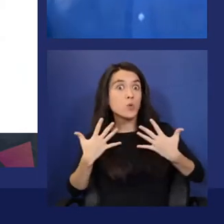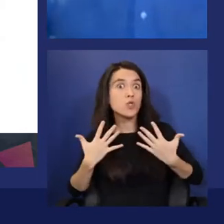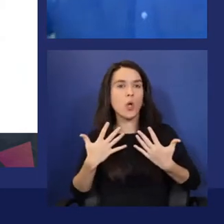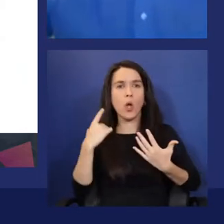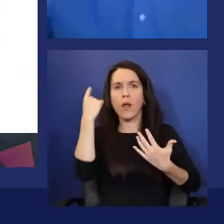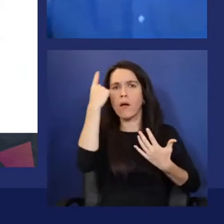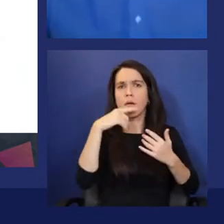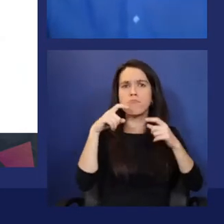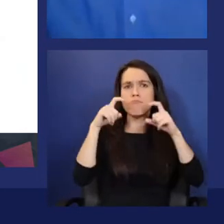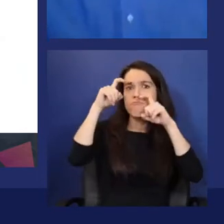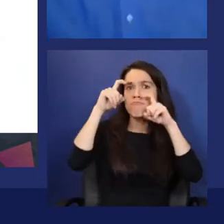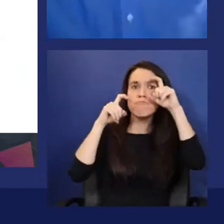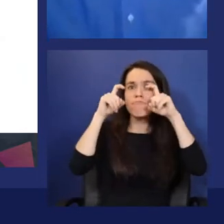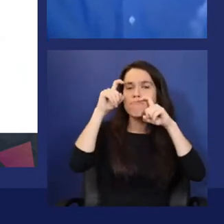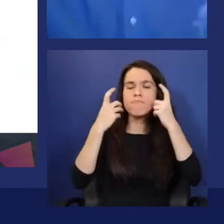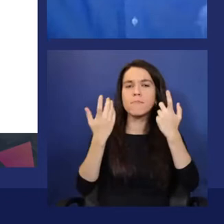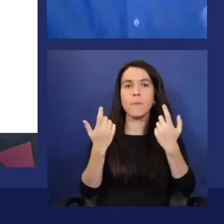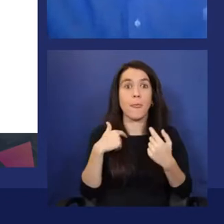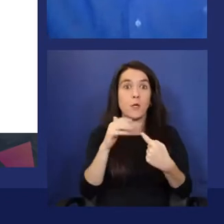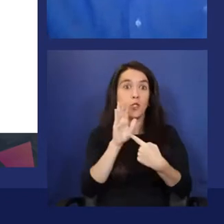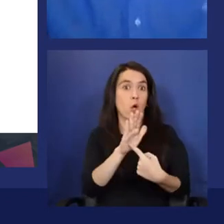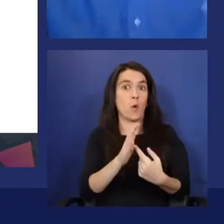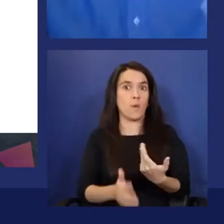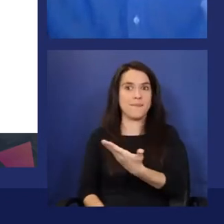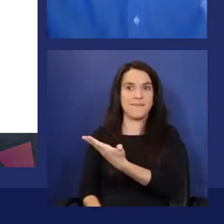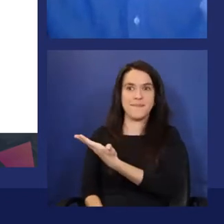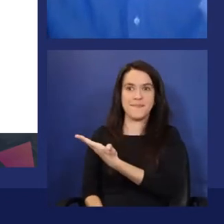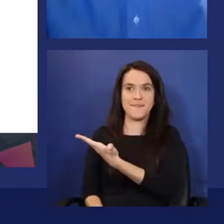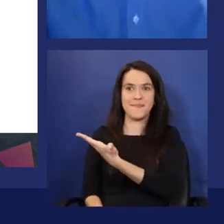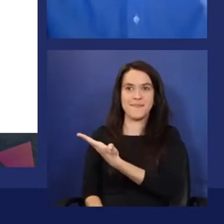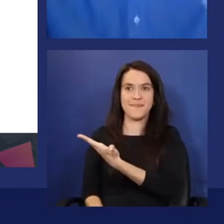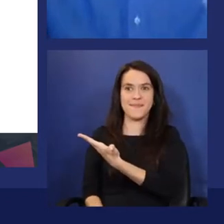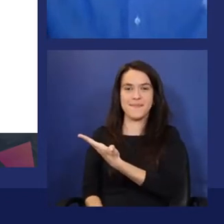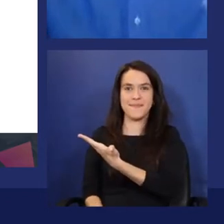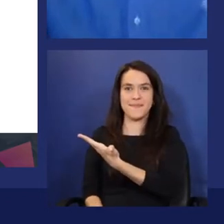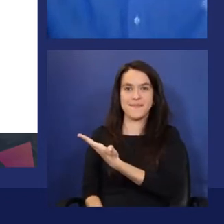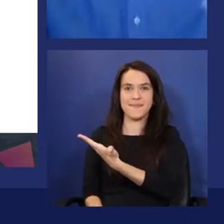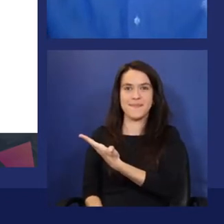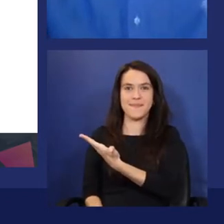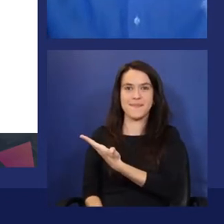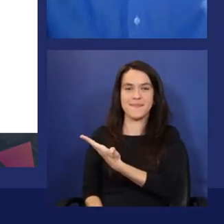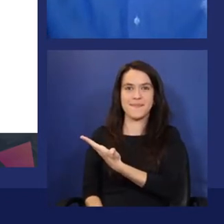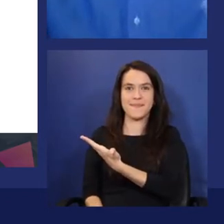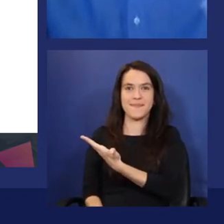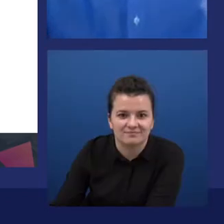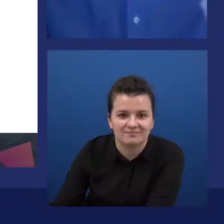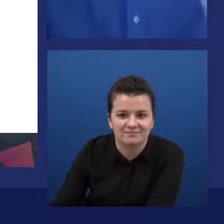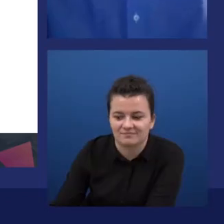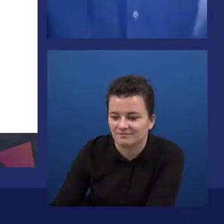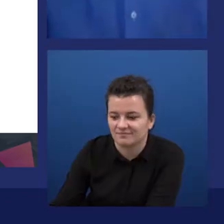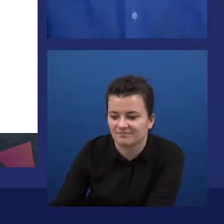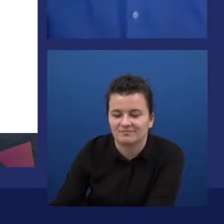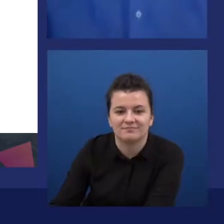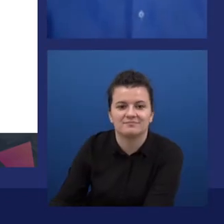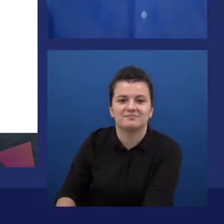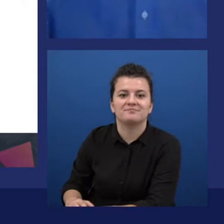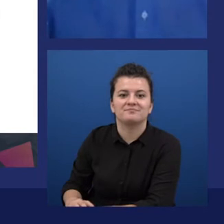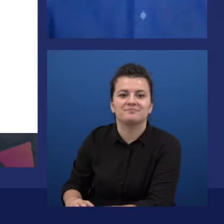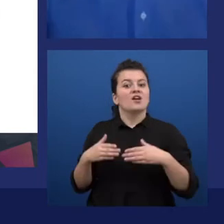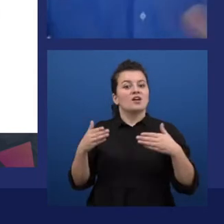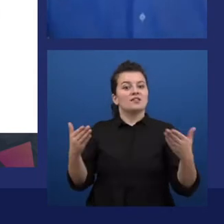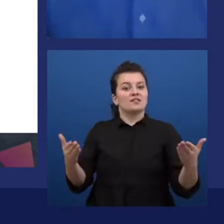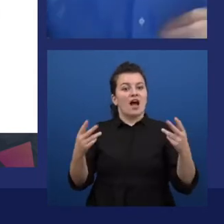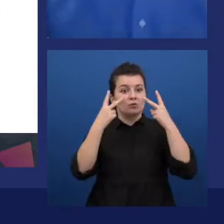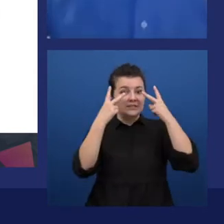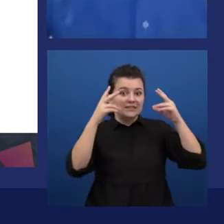And rather than showing this in a still image, how about we go in the browser and